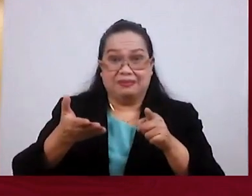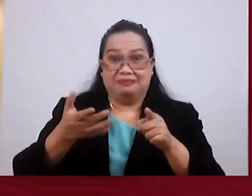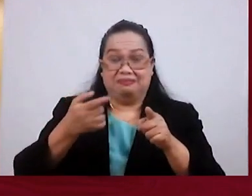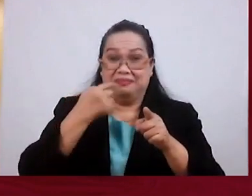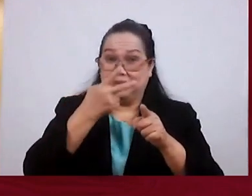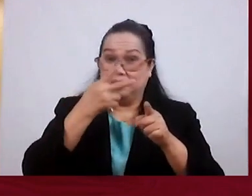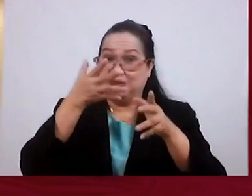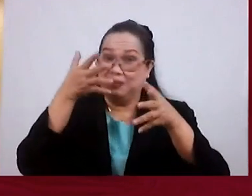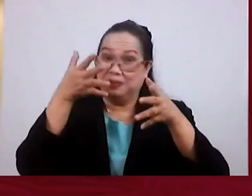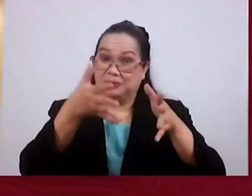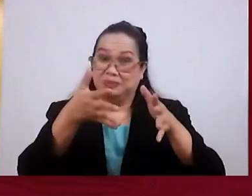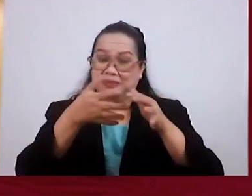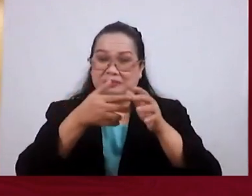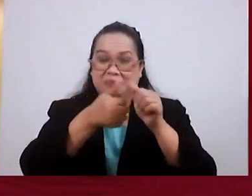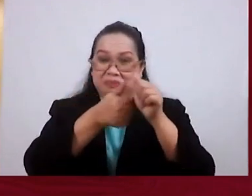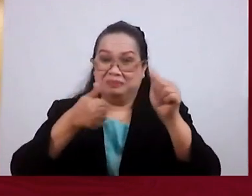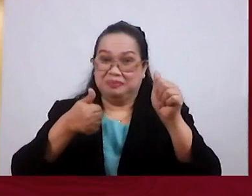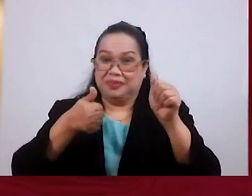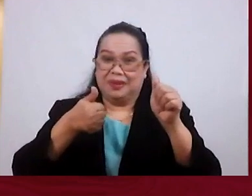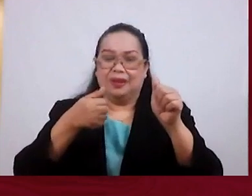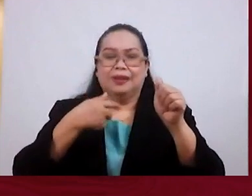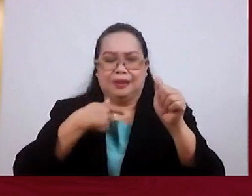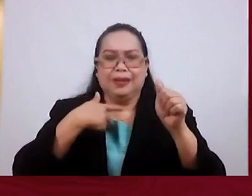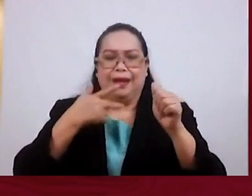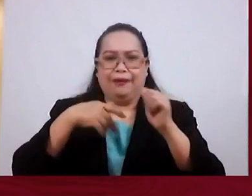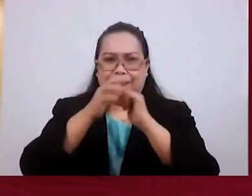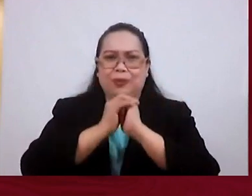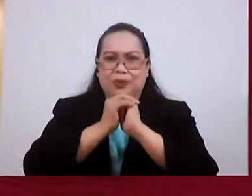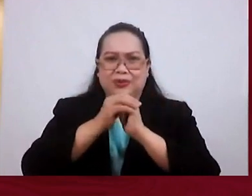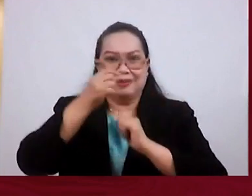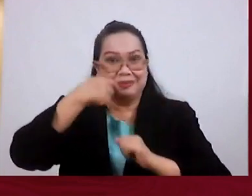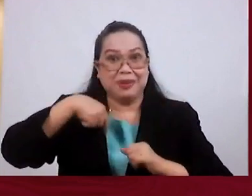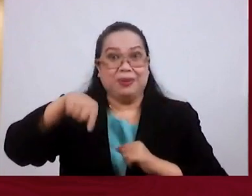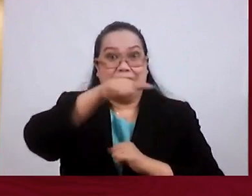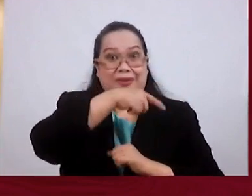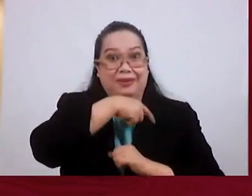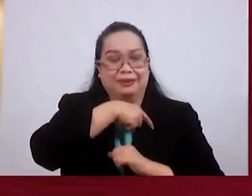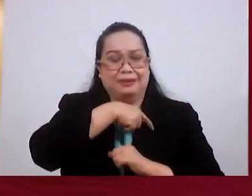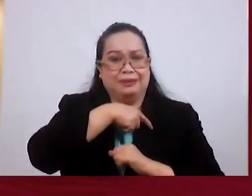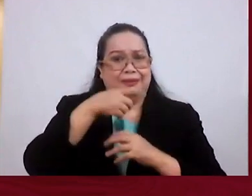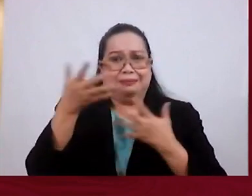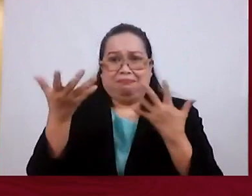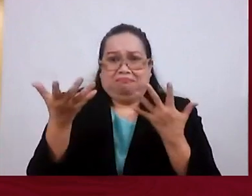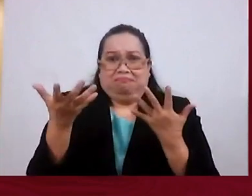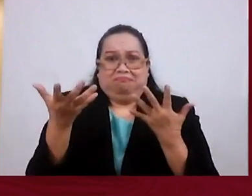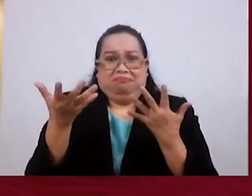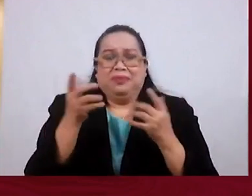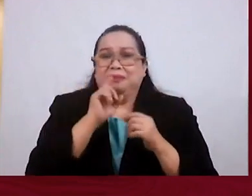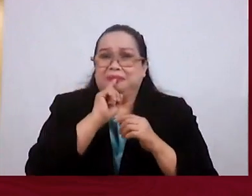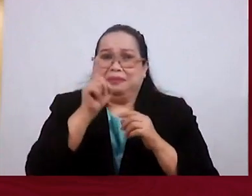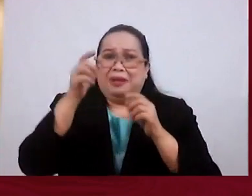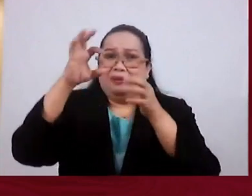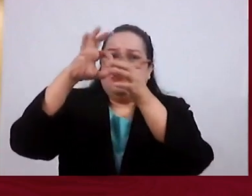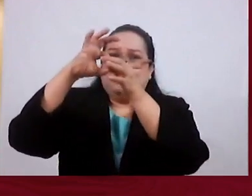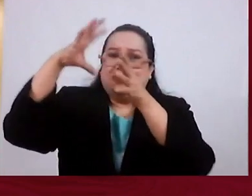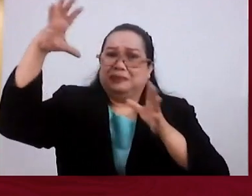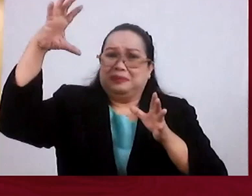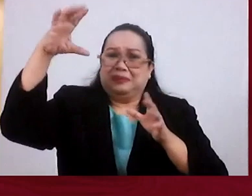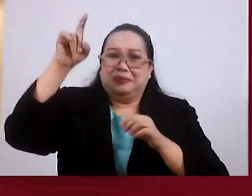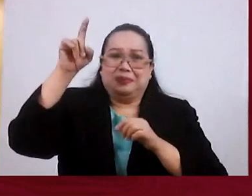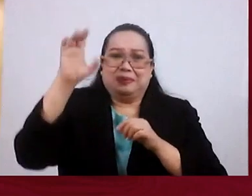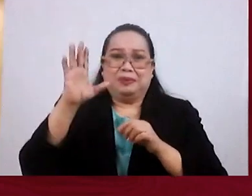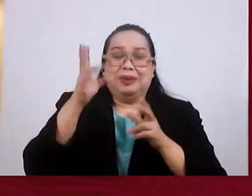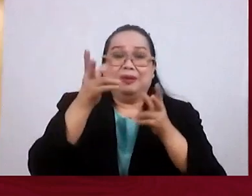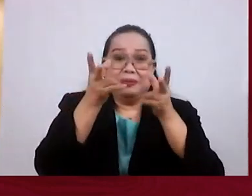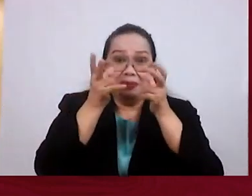obviously left. You see, there are people who are still worshiping with us, who've not obviously left. They might still be